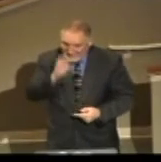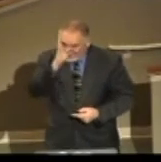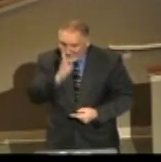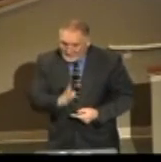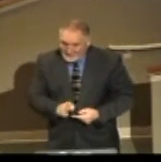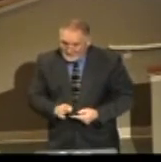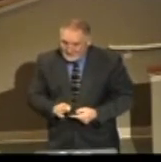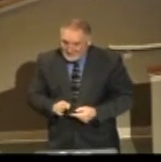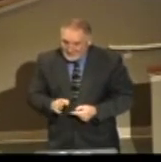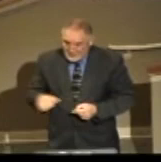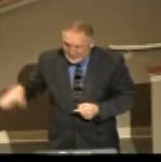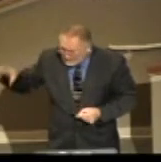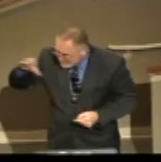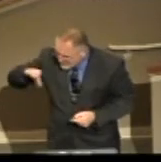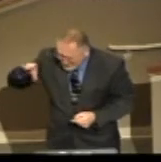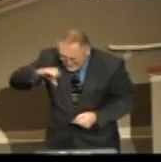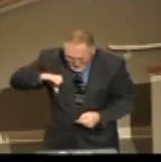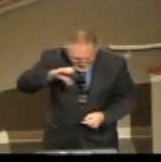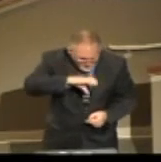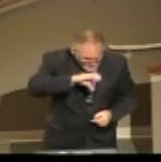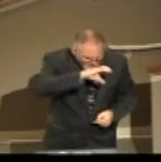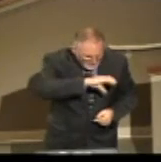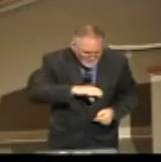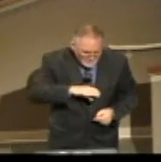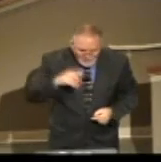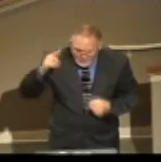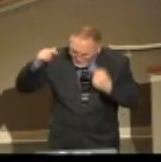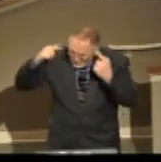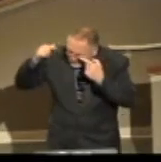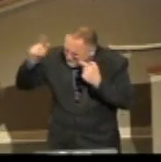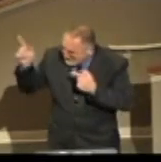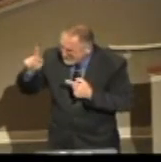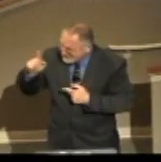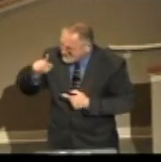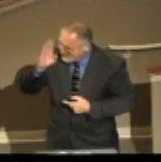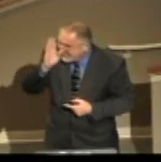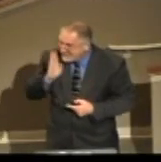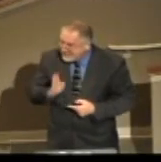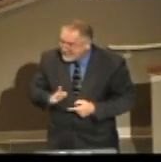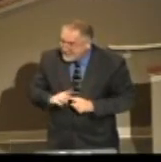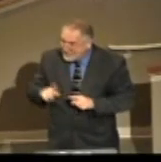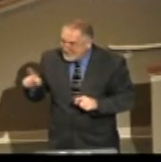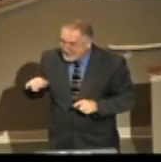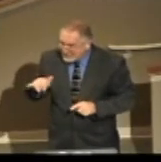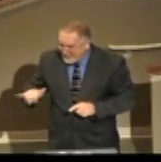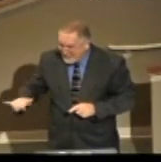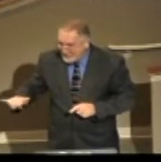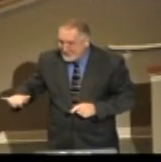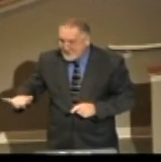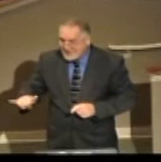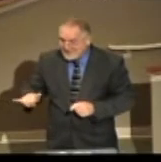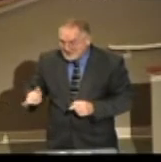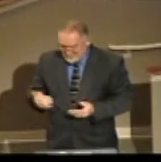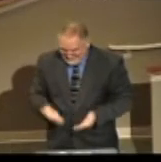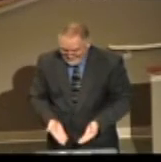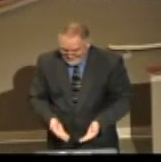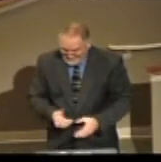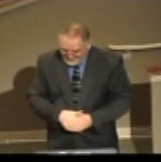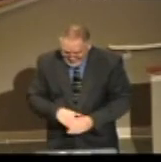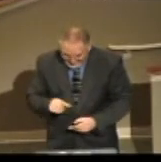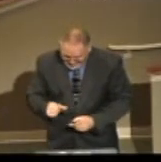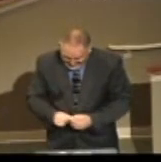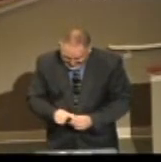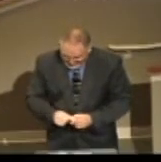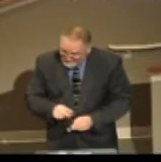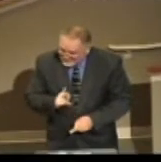You'll look for him, but you won't see him. You'll wonder where he is. But he's always accountable to his word. And he